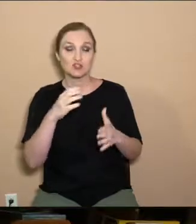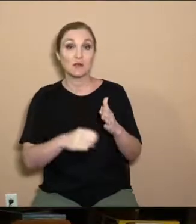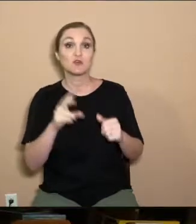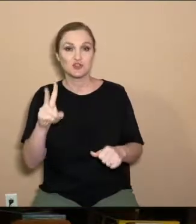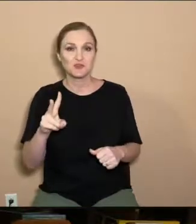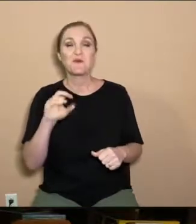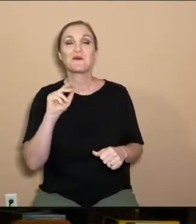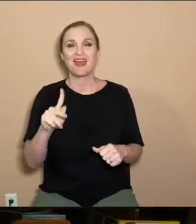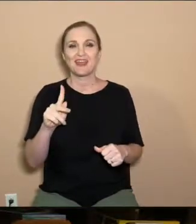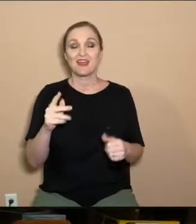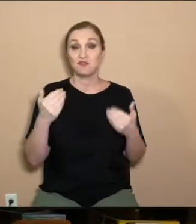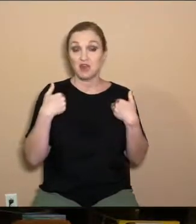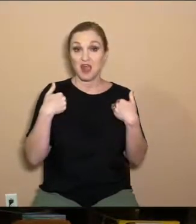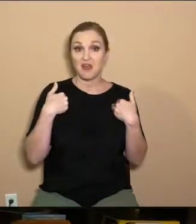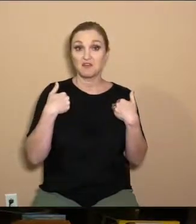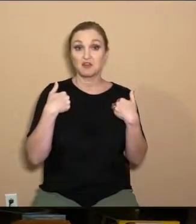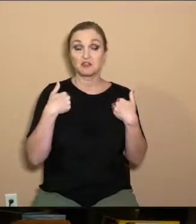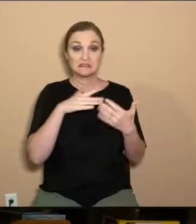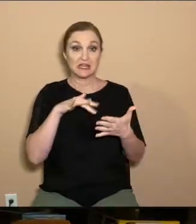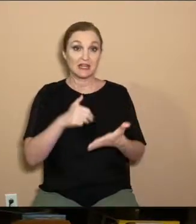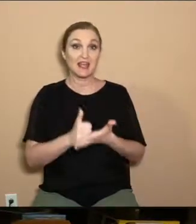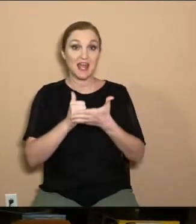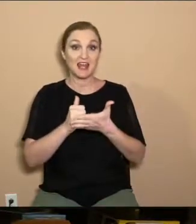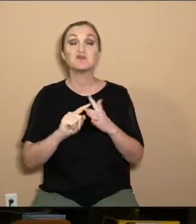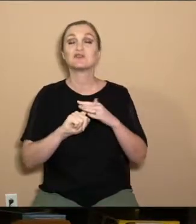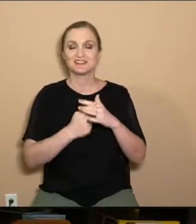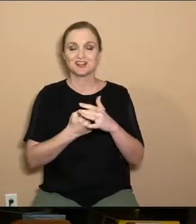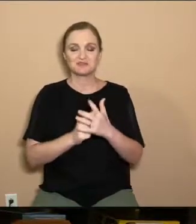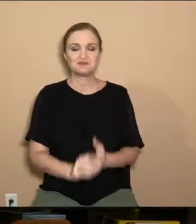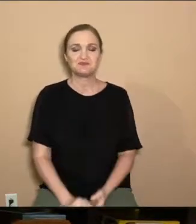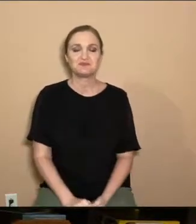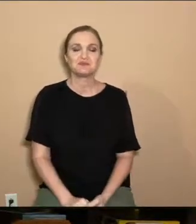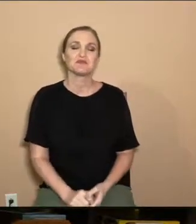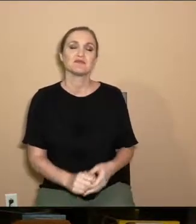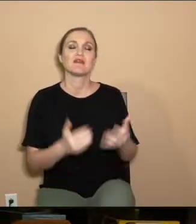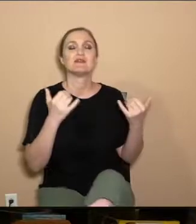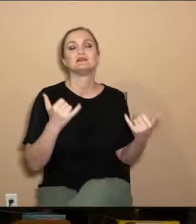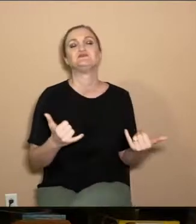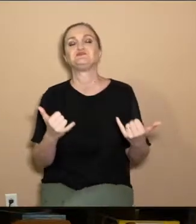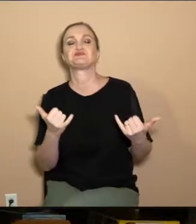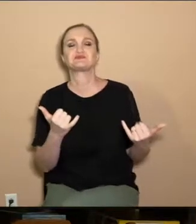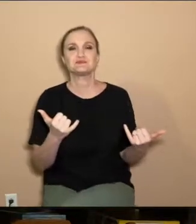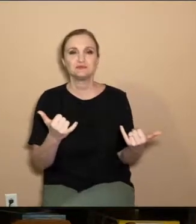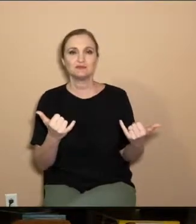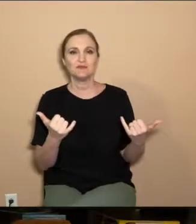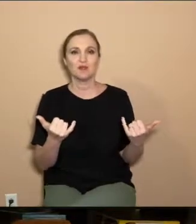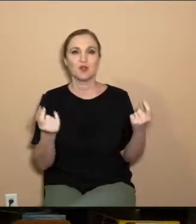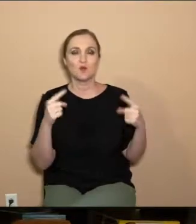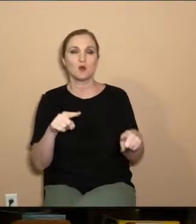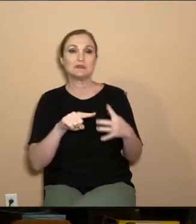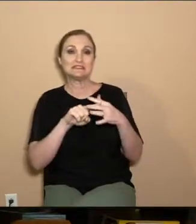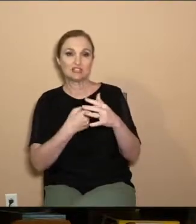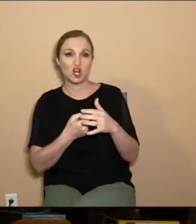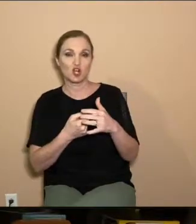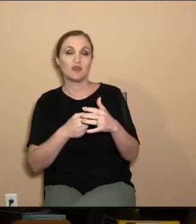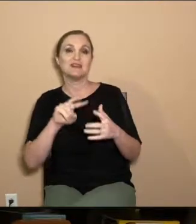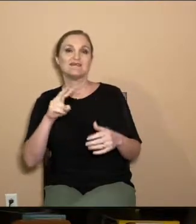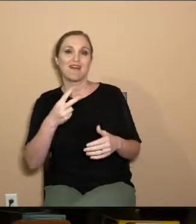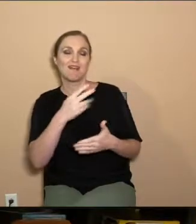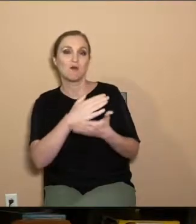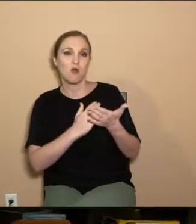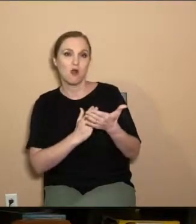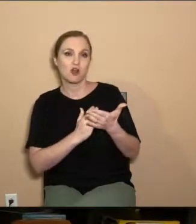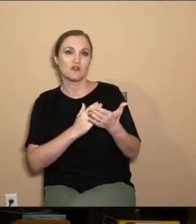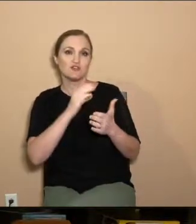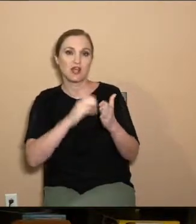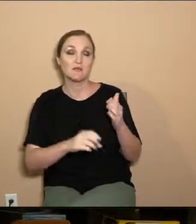All right, if you've got your Bible and your study guide, then we're going to jump in and get started. Now, as we jump into the second part of James chapter